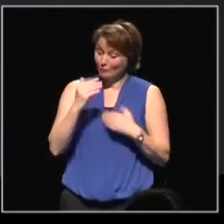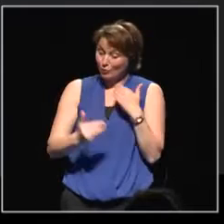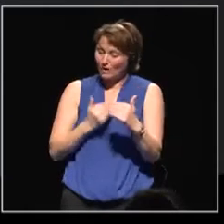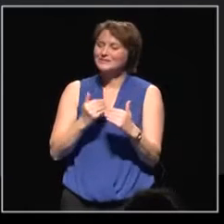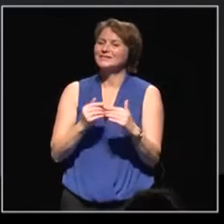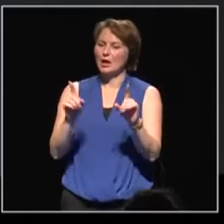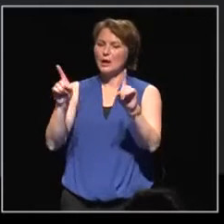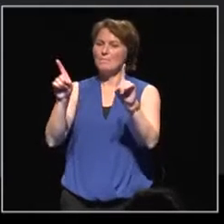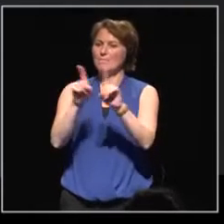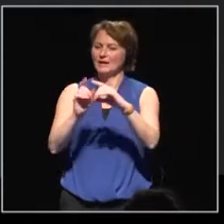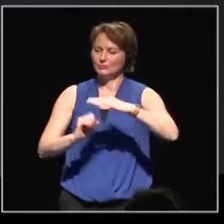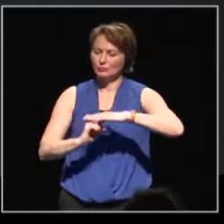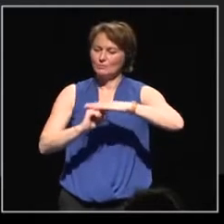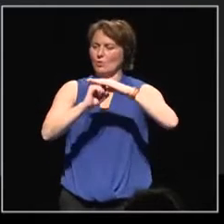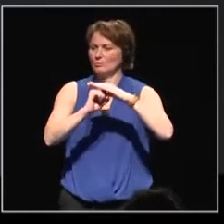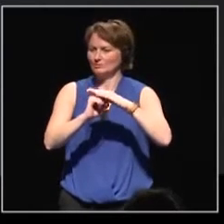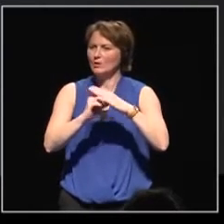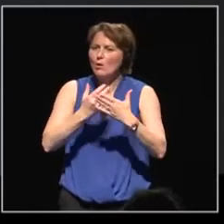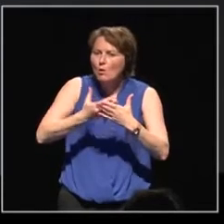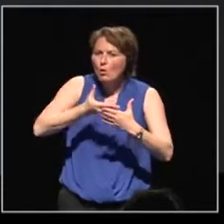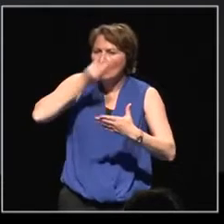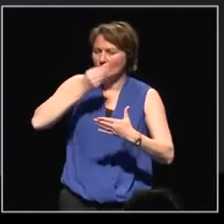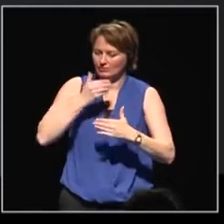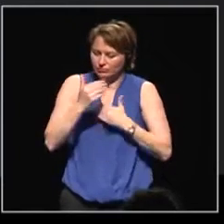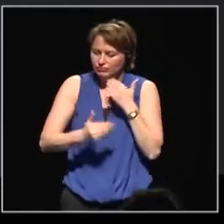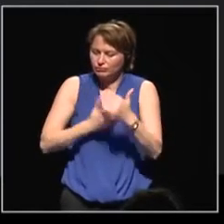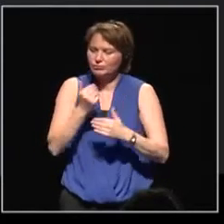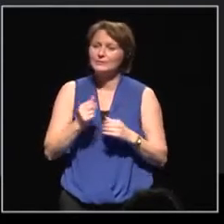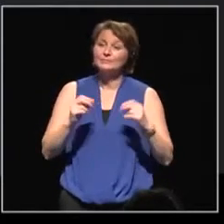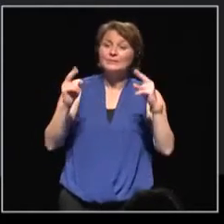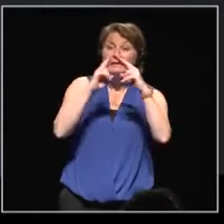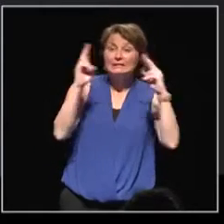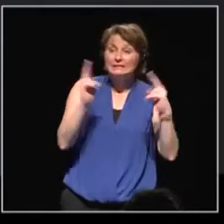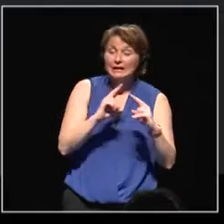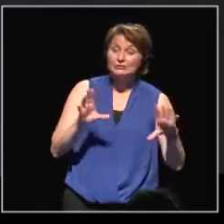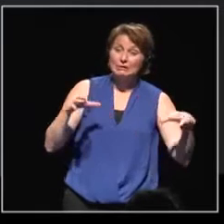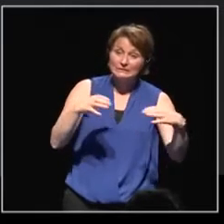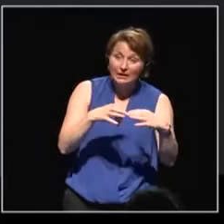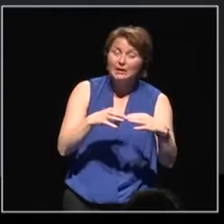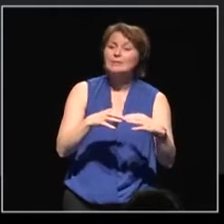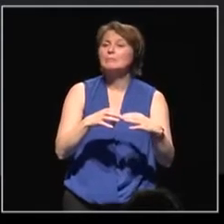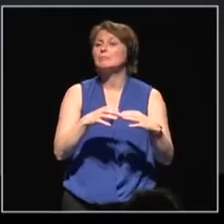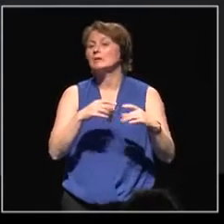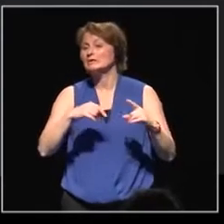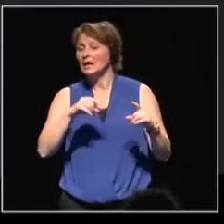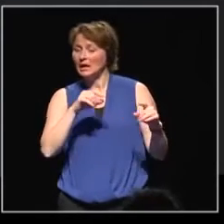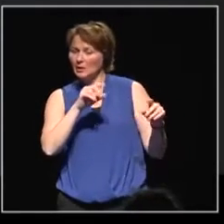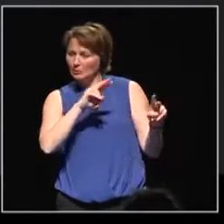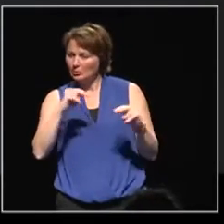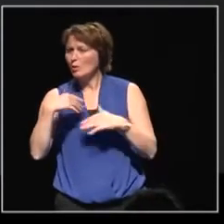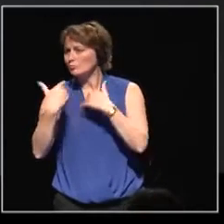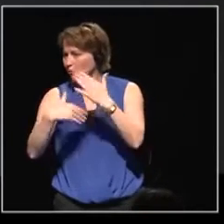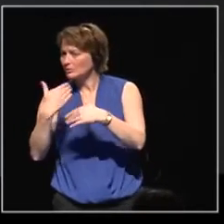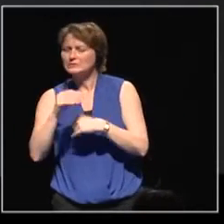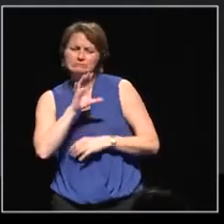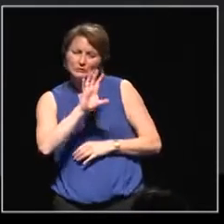mechanism. The reviewers, the international team that comes to review the process or to review the work in the